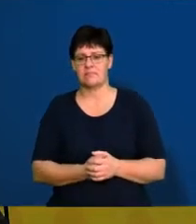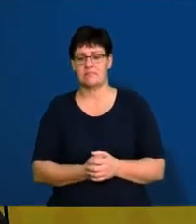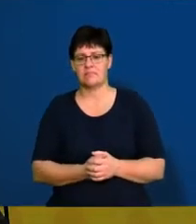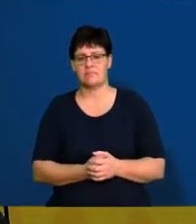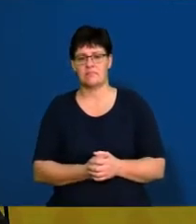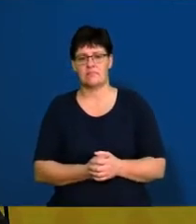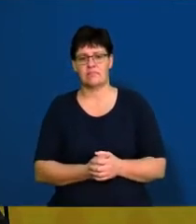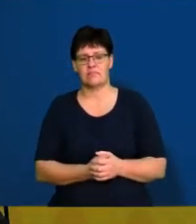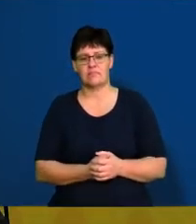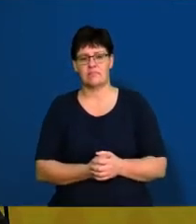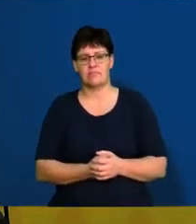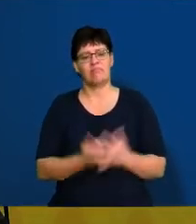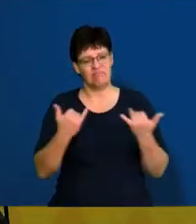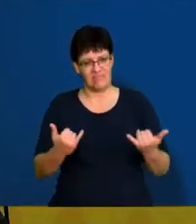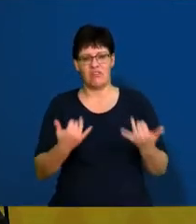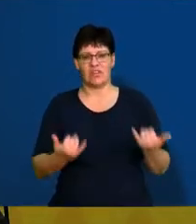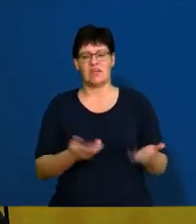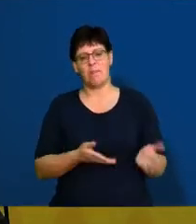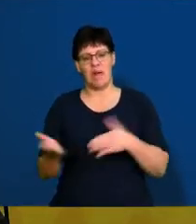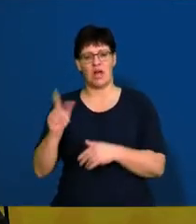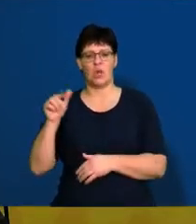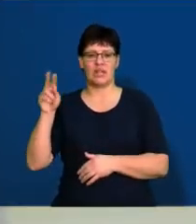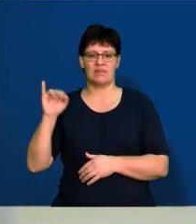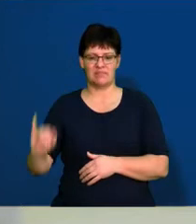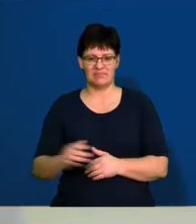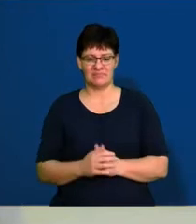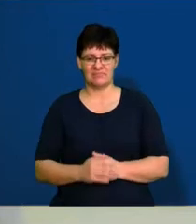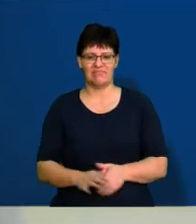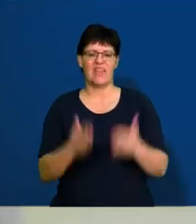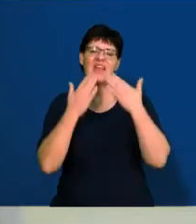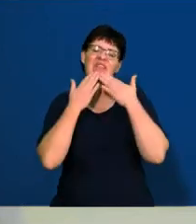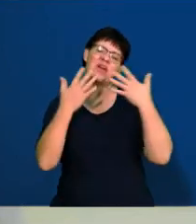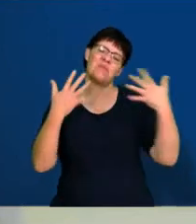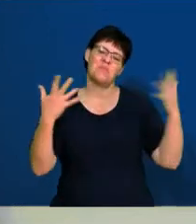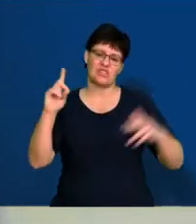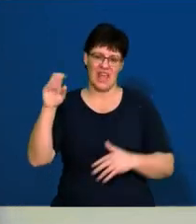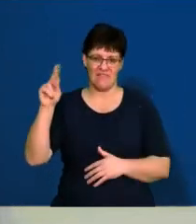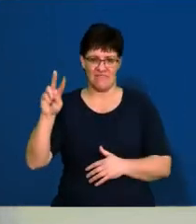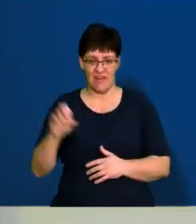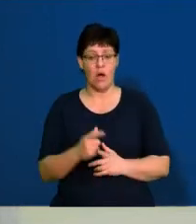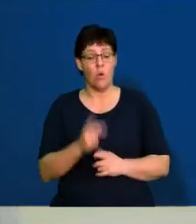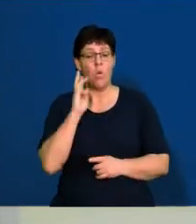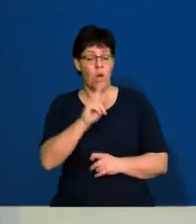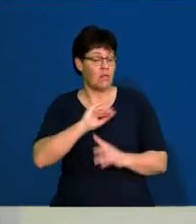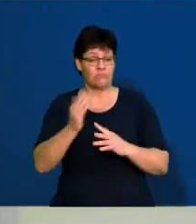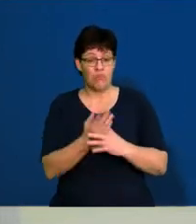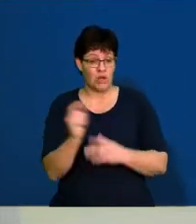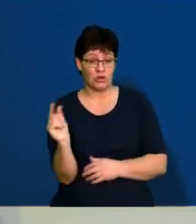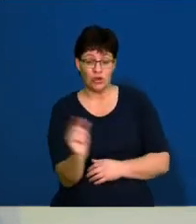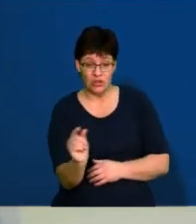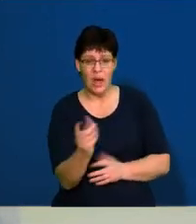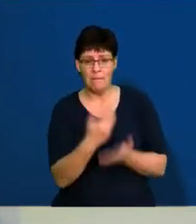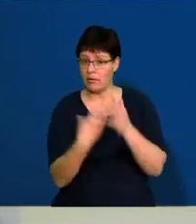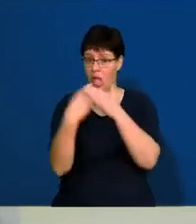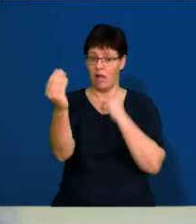And then, yeah, that's us there. Back to you, Luni. Thank you so much, Dave. Guys, we are going to take a very short break, but